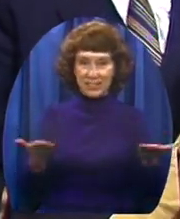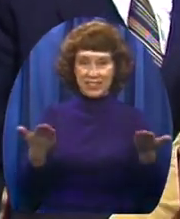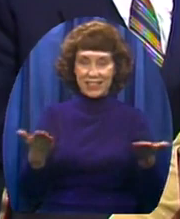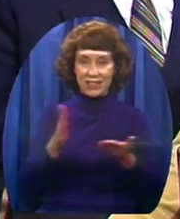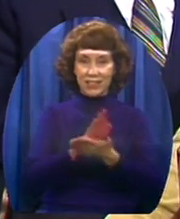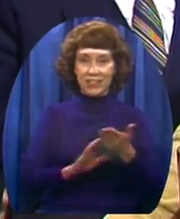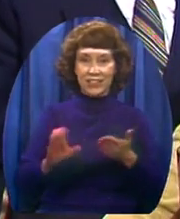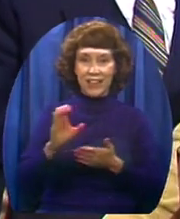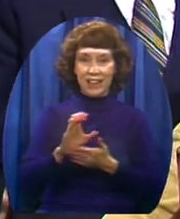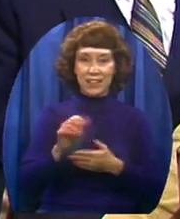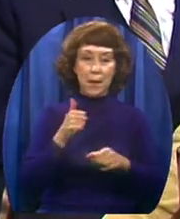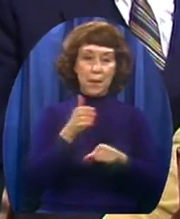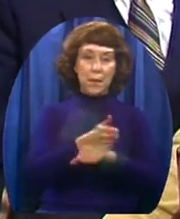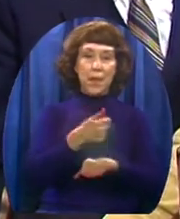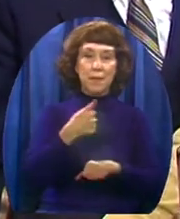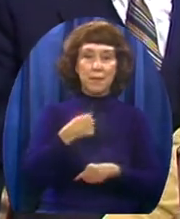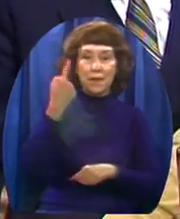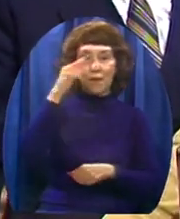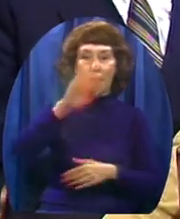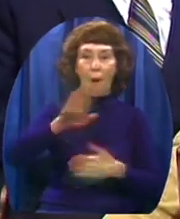For all those F's and D's.